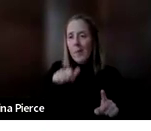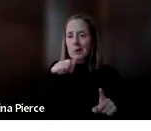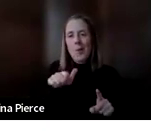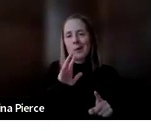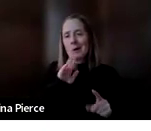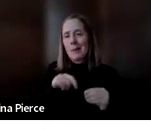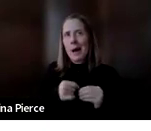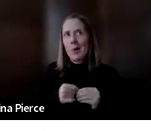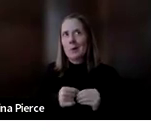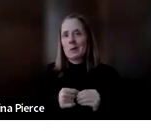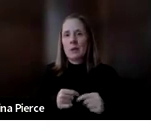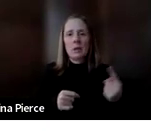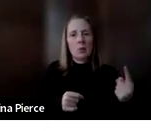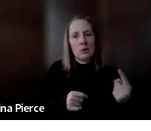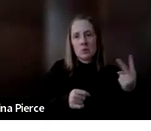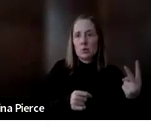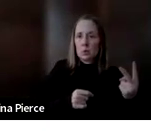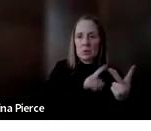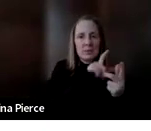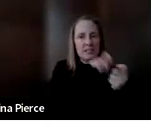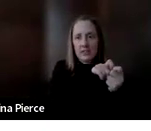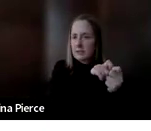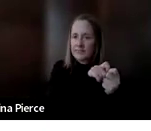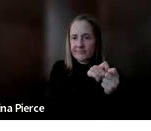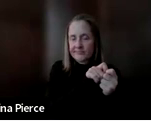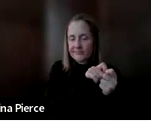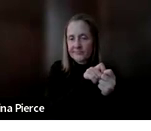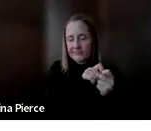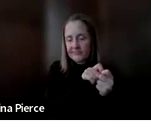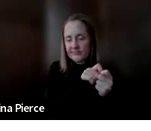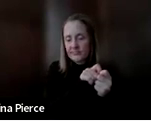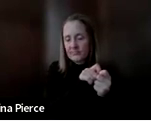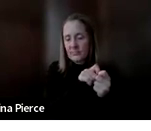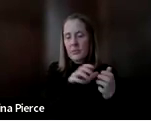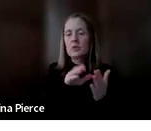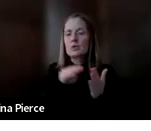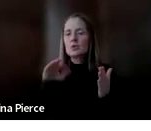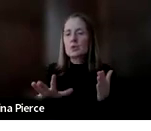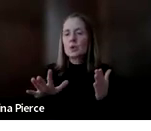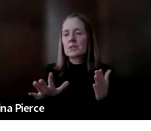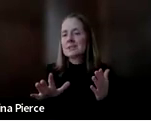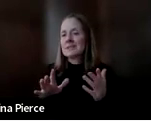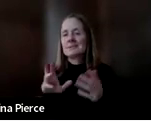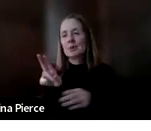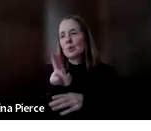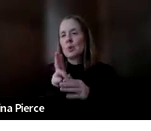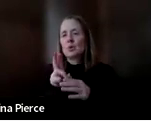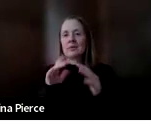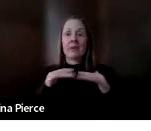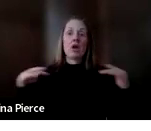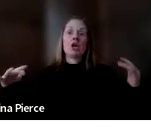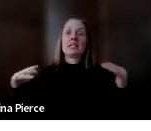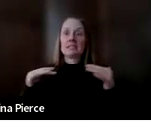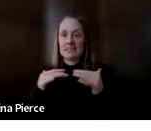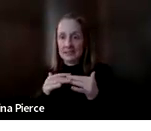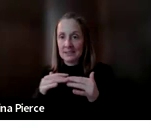one or two specific tools because students typically use such a wide array of devices.